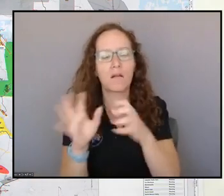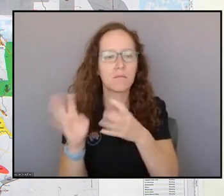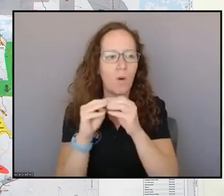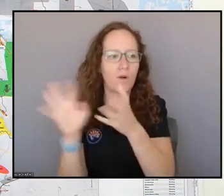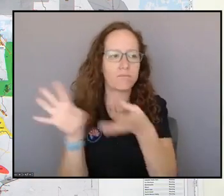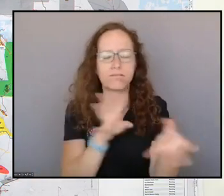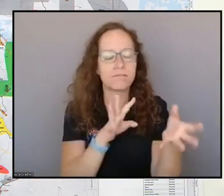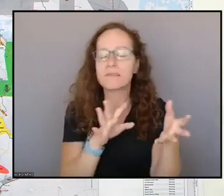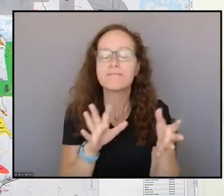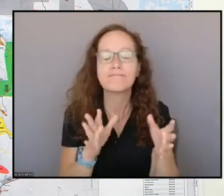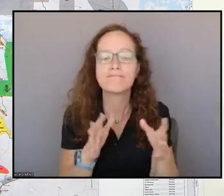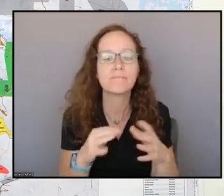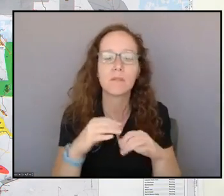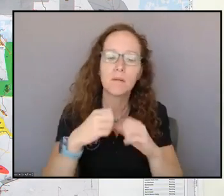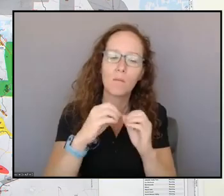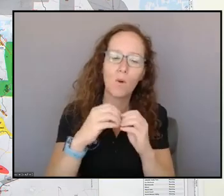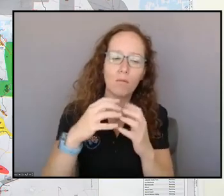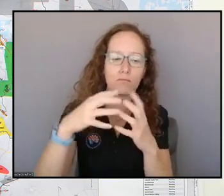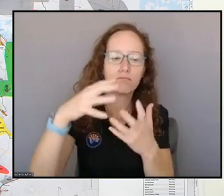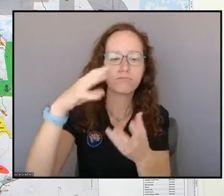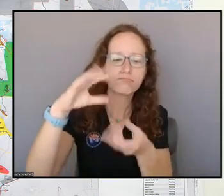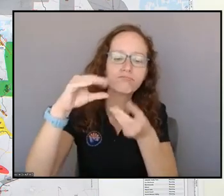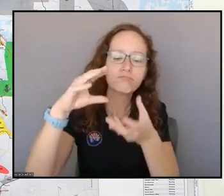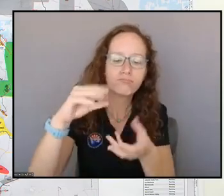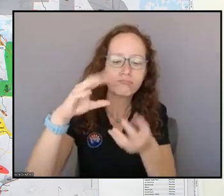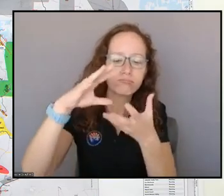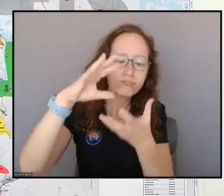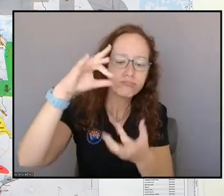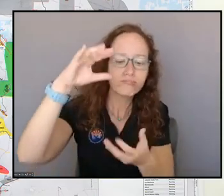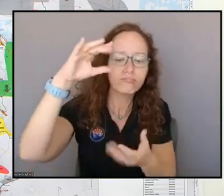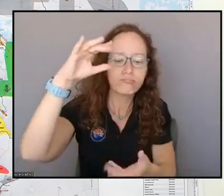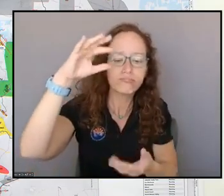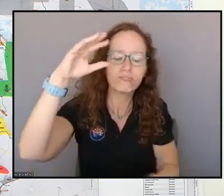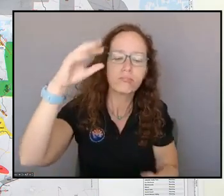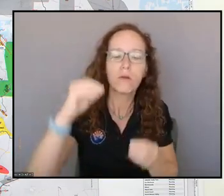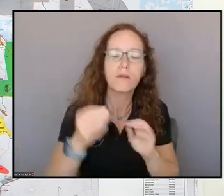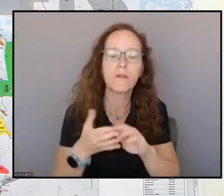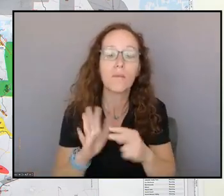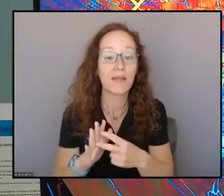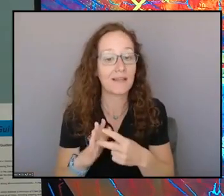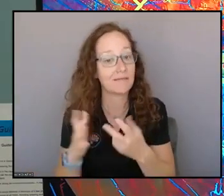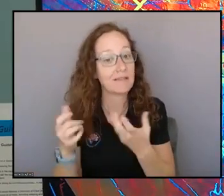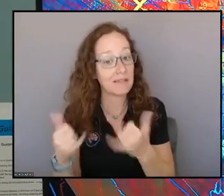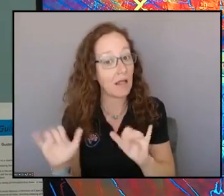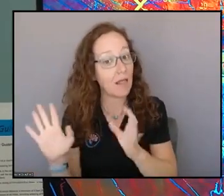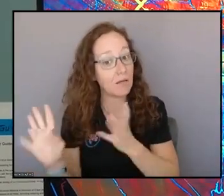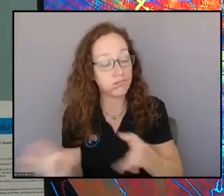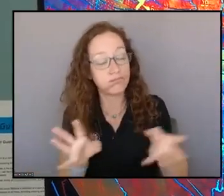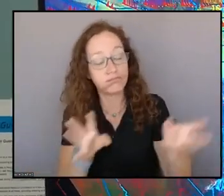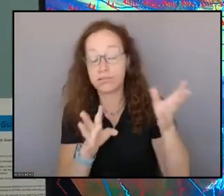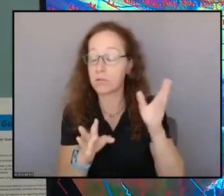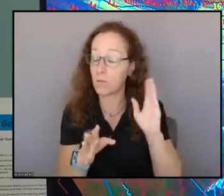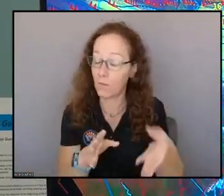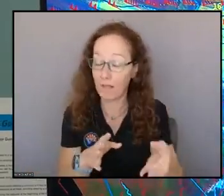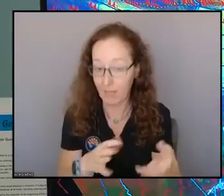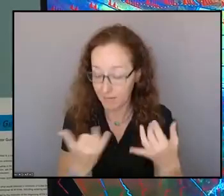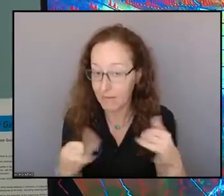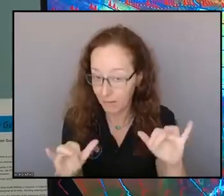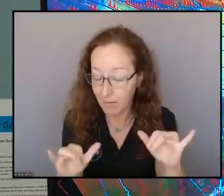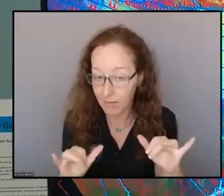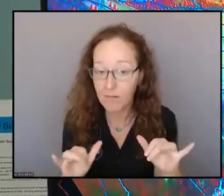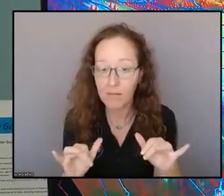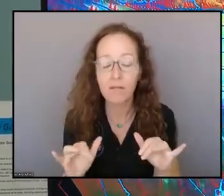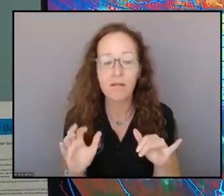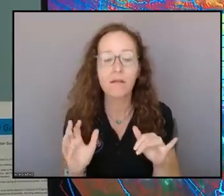But we're still going to see some rambunctious winds with this system, starting with today, getting into that more